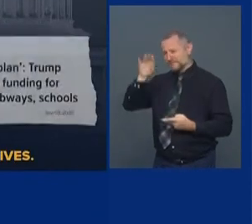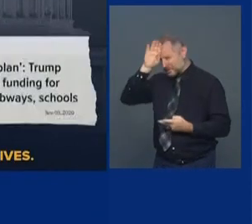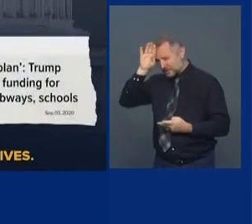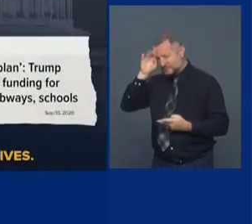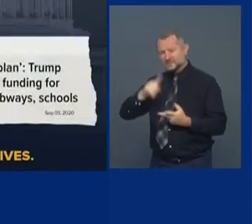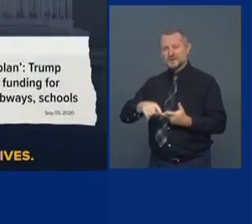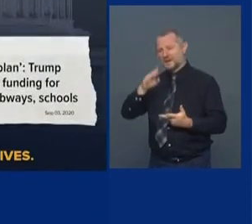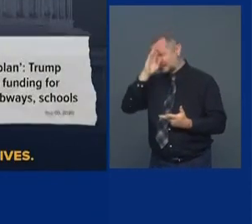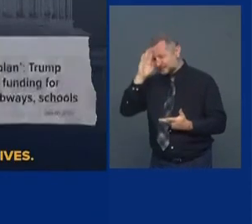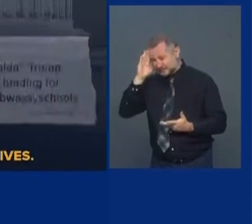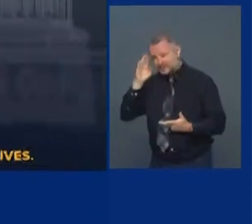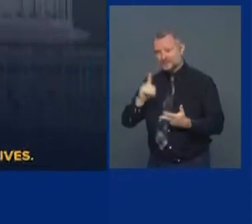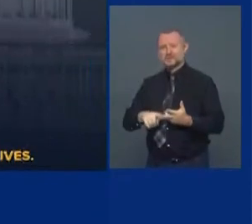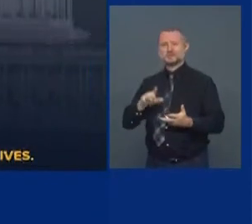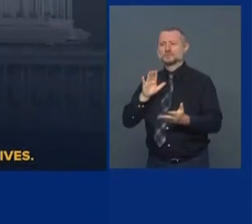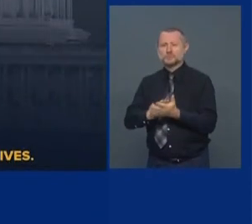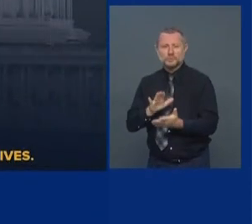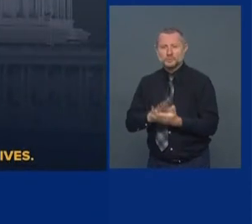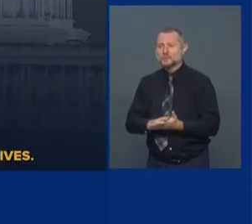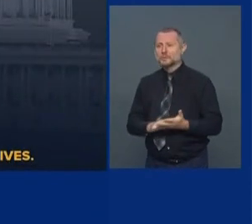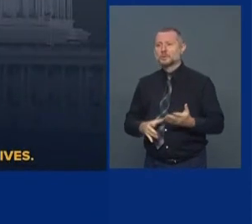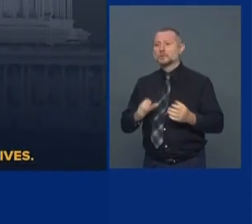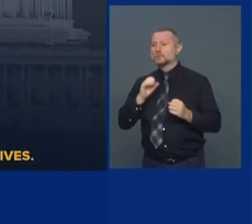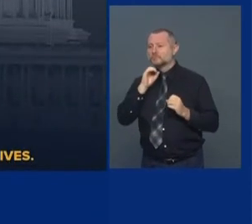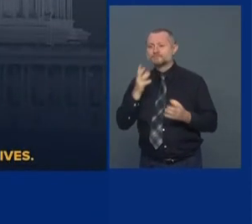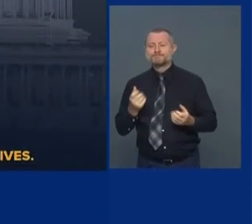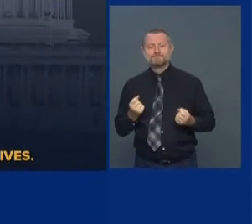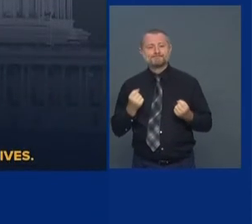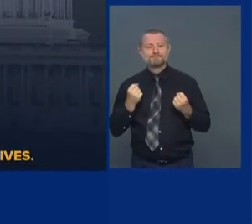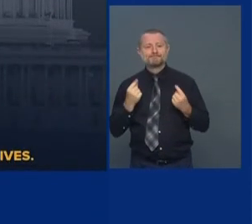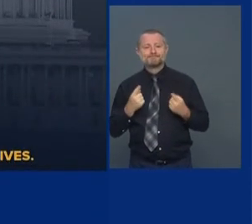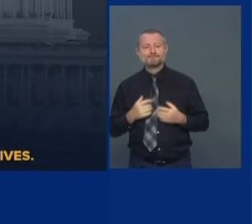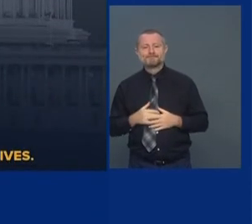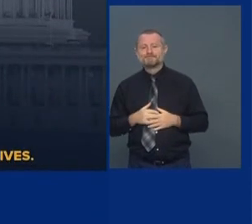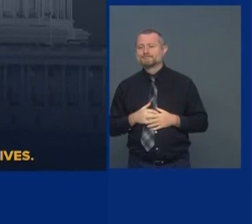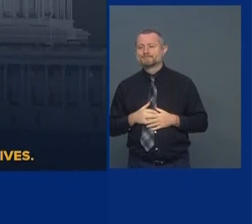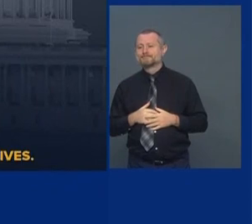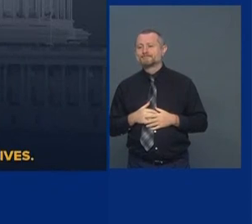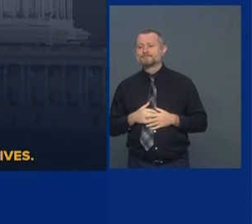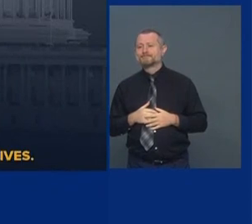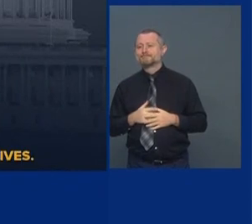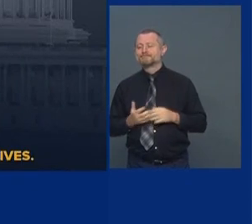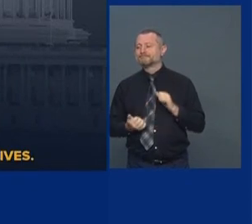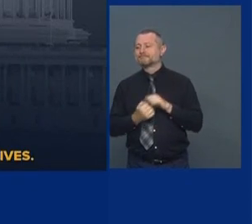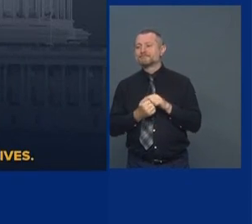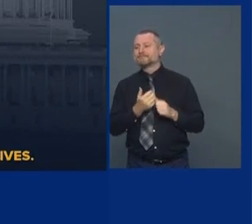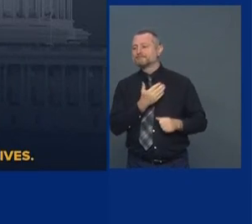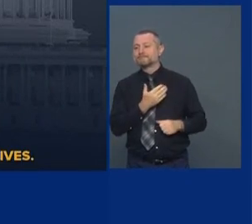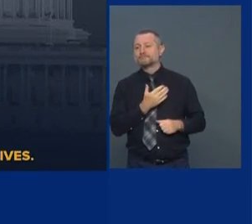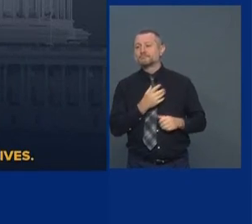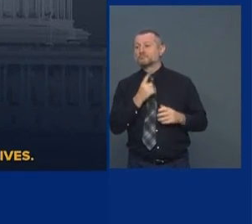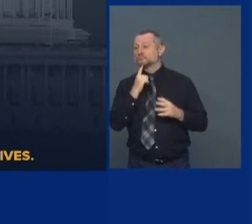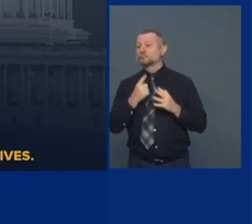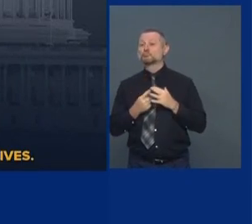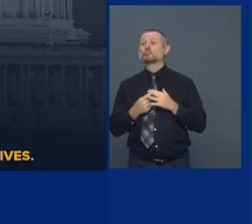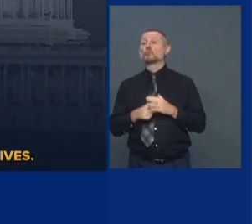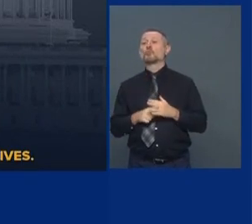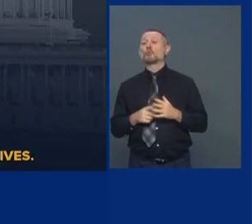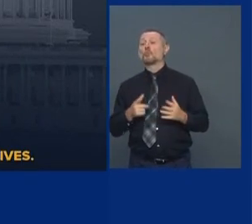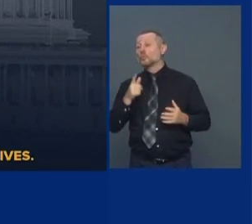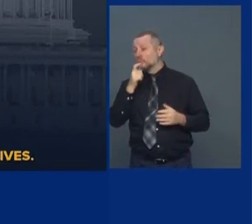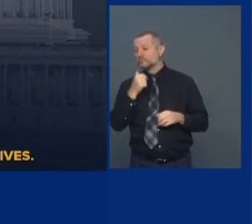It's just totally ludicrous to me. And it starts with the president. There was a